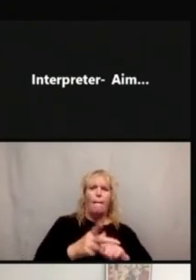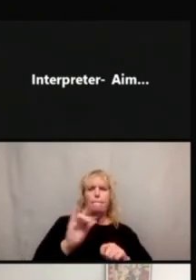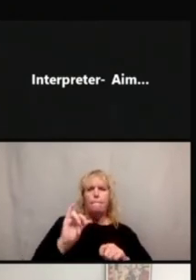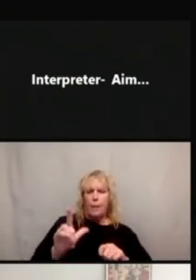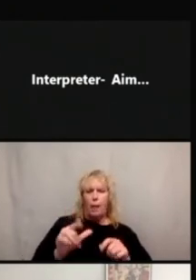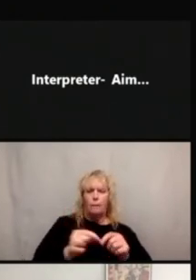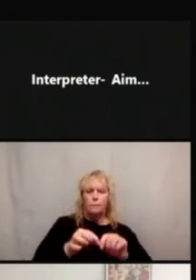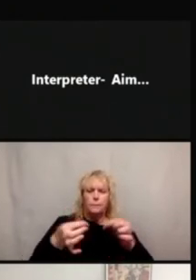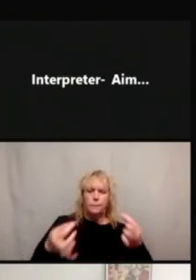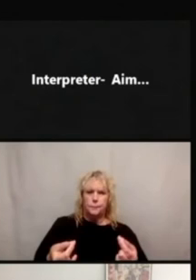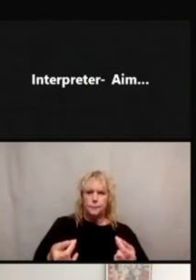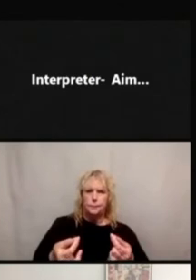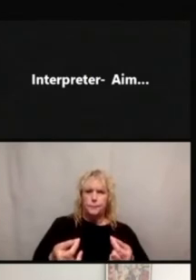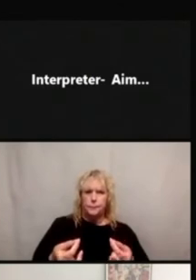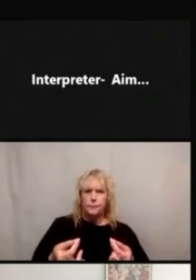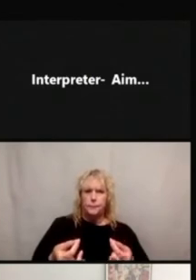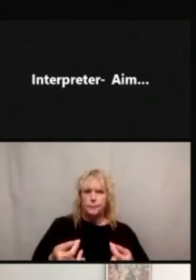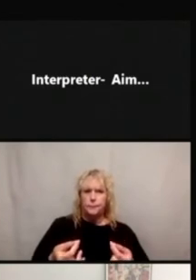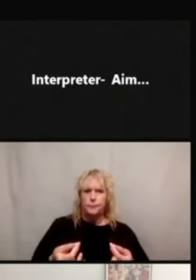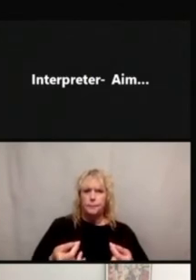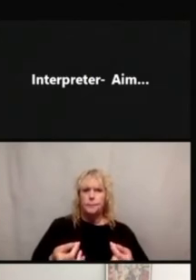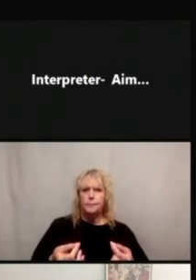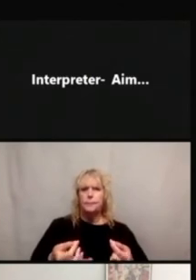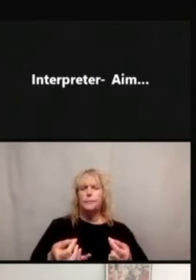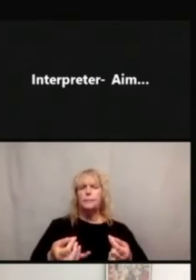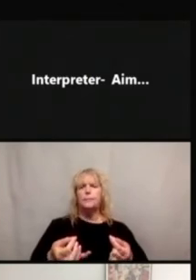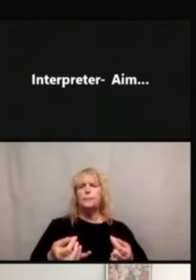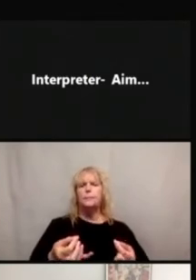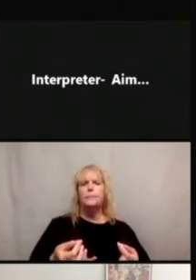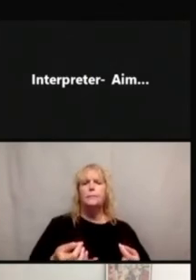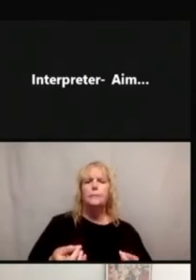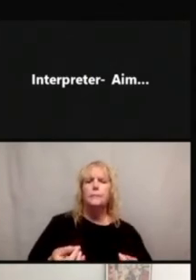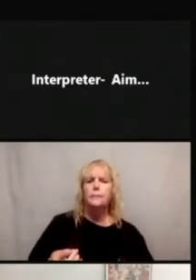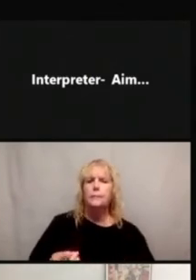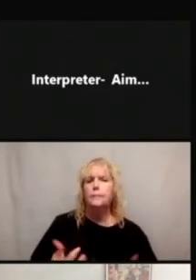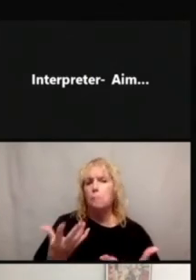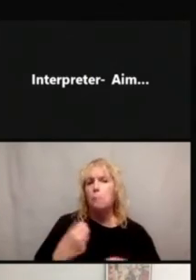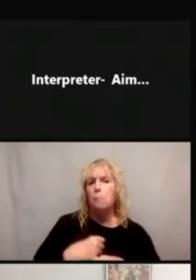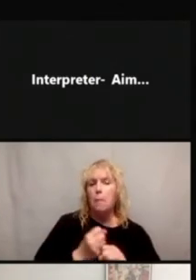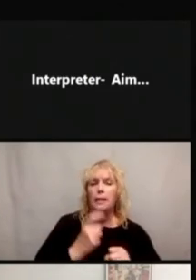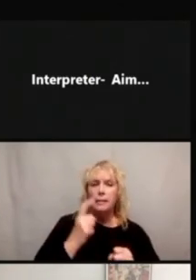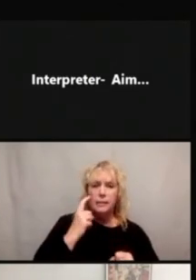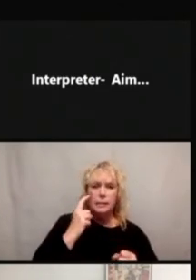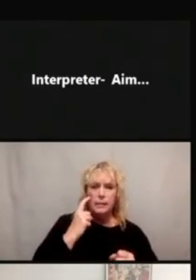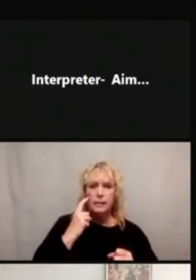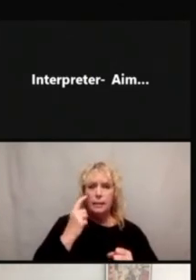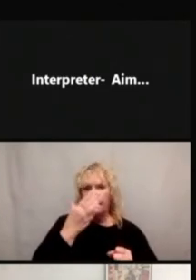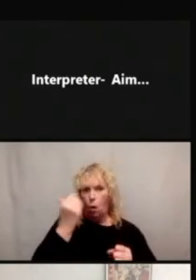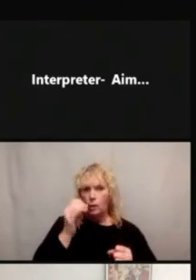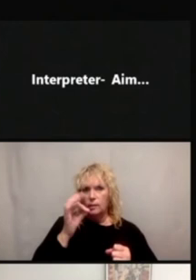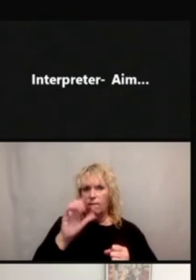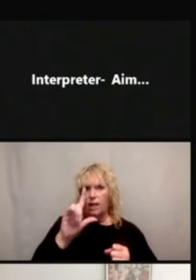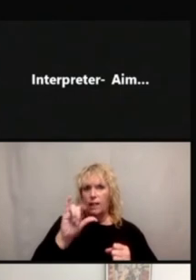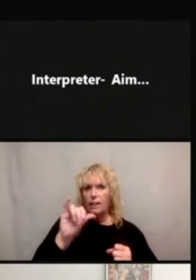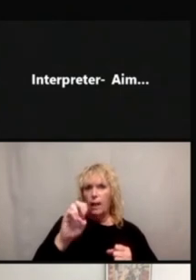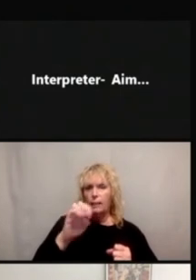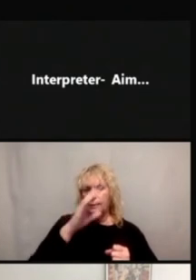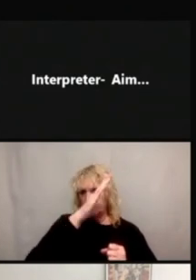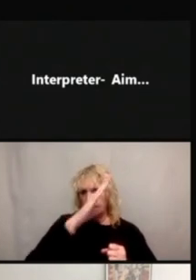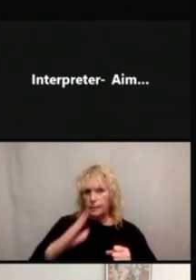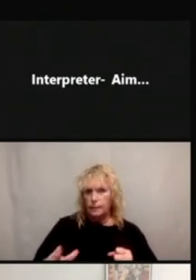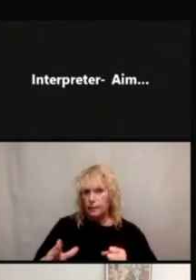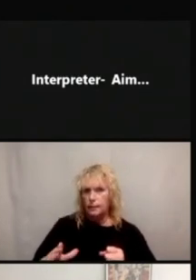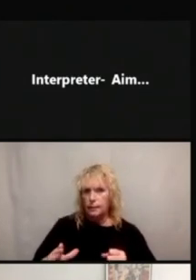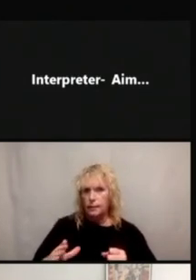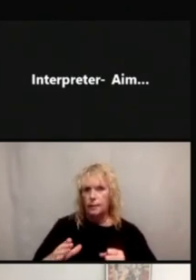individually, which could make sense maybe because of the line of how it's being cut